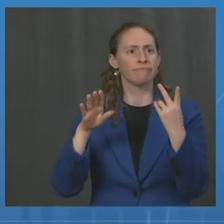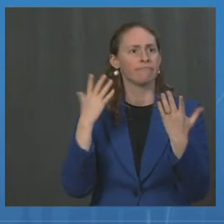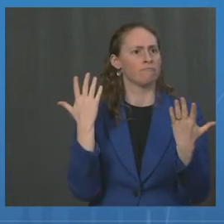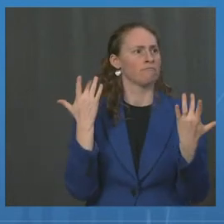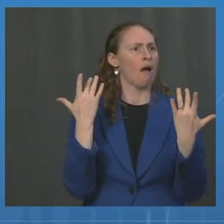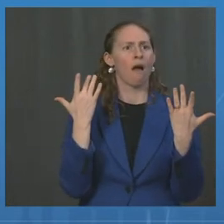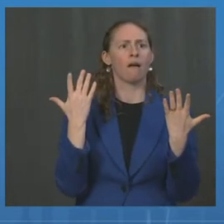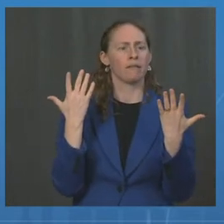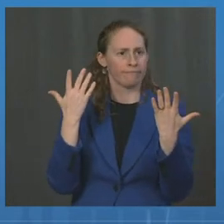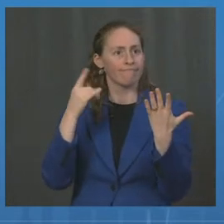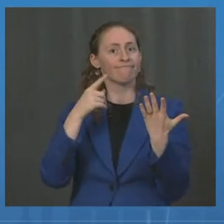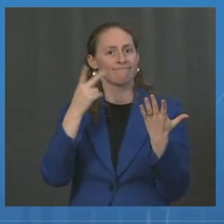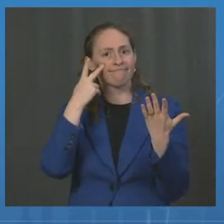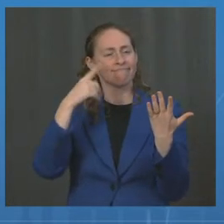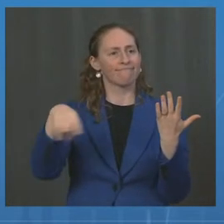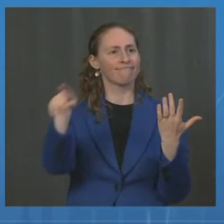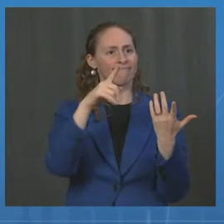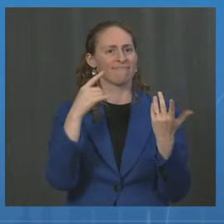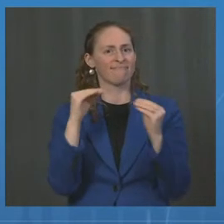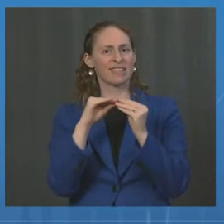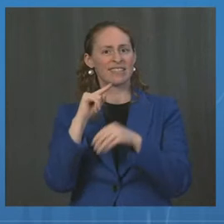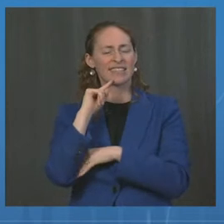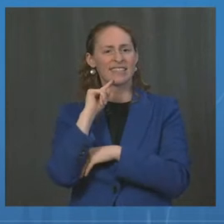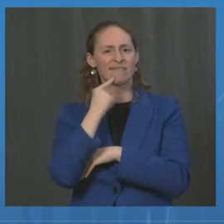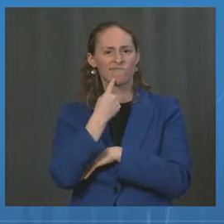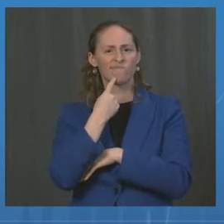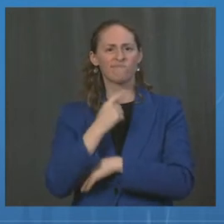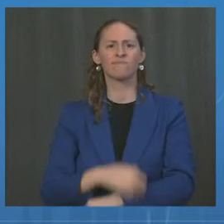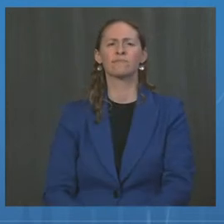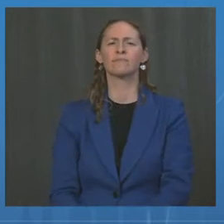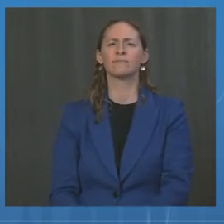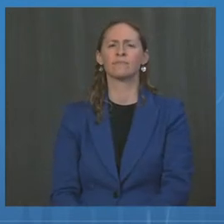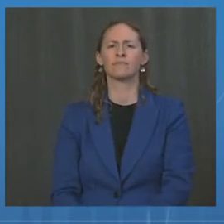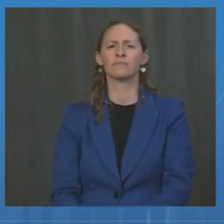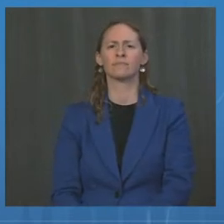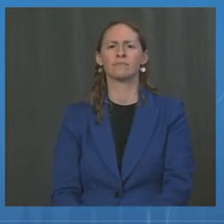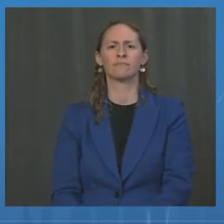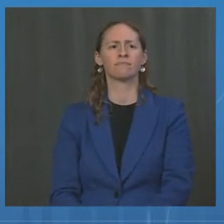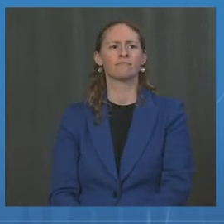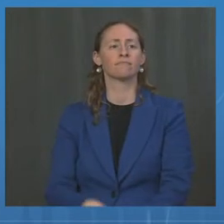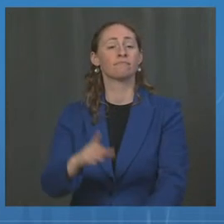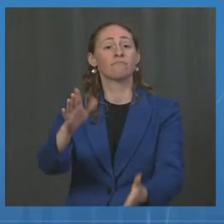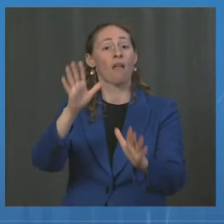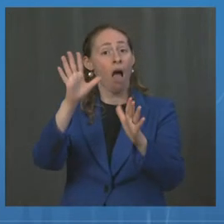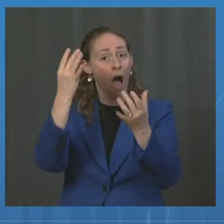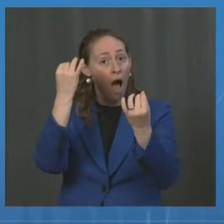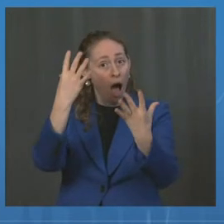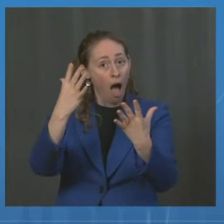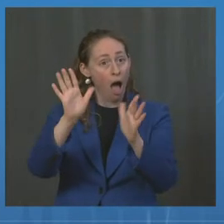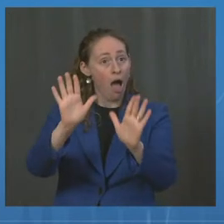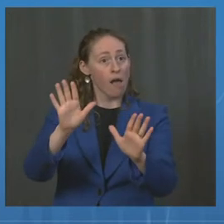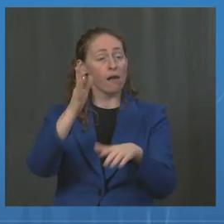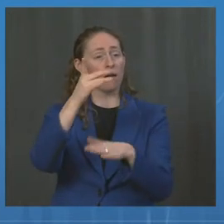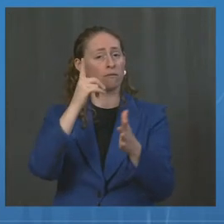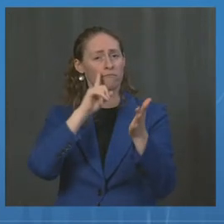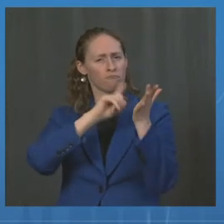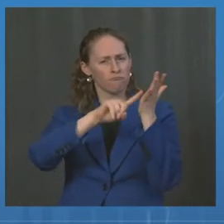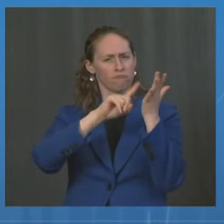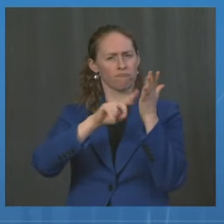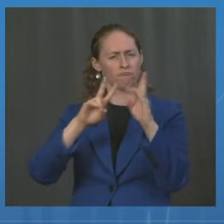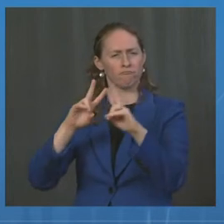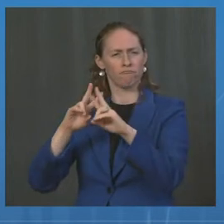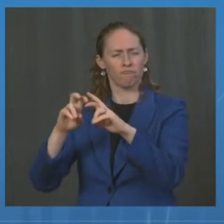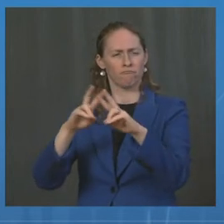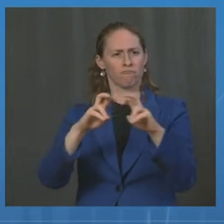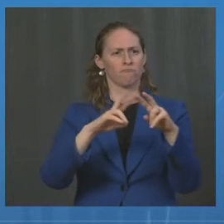severe disease. Next slide. However, in a study, that began two days before